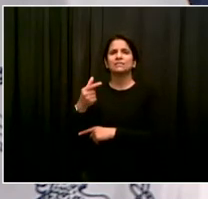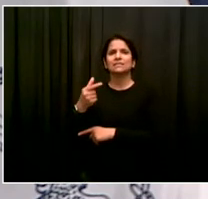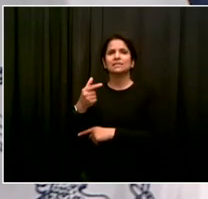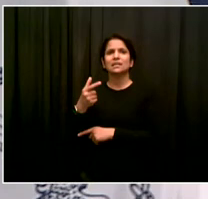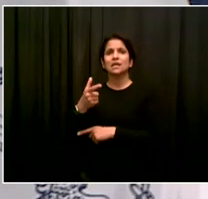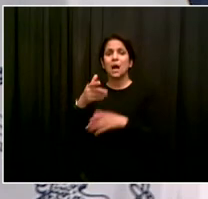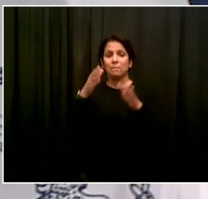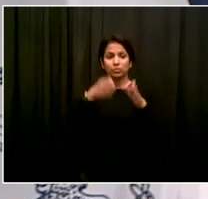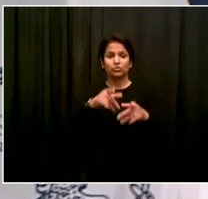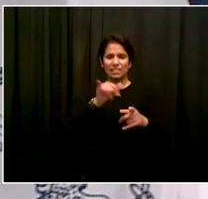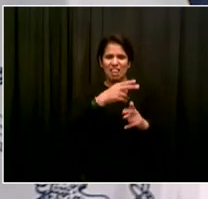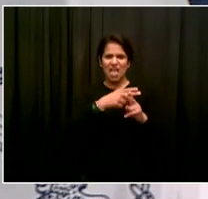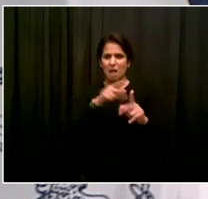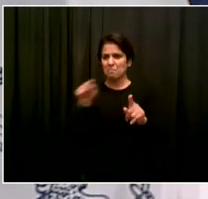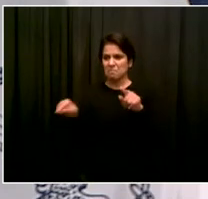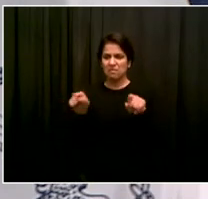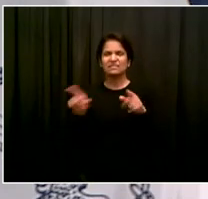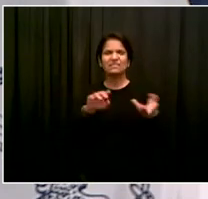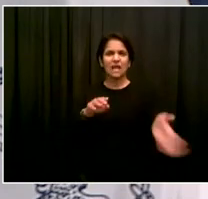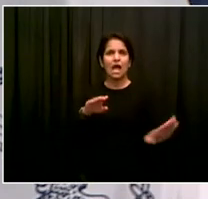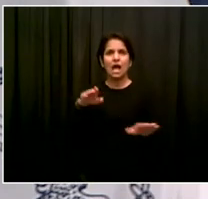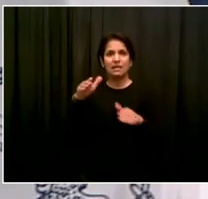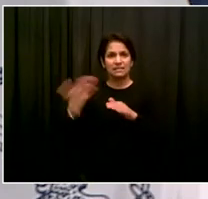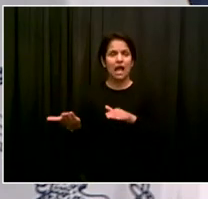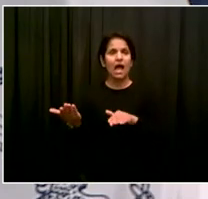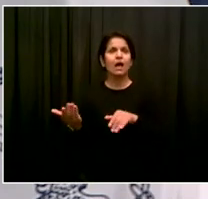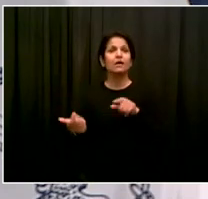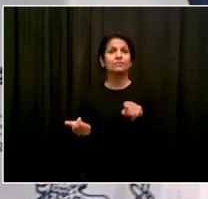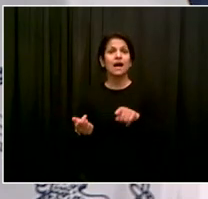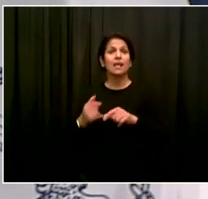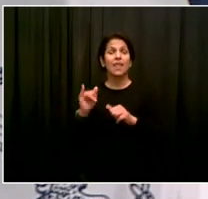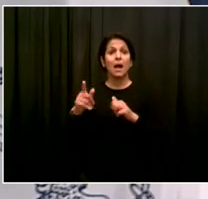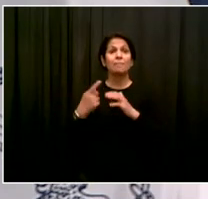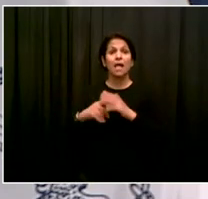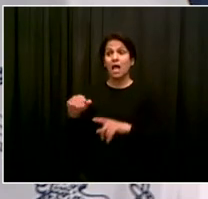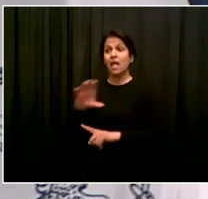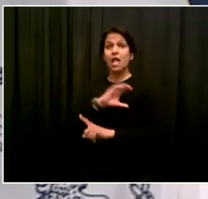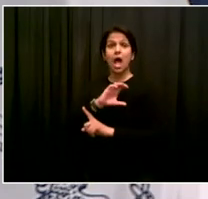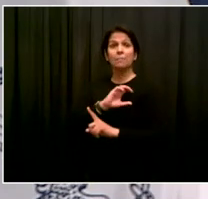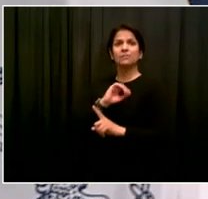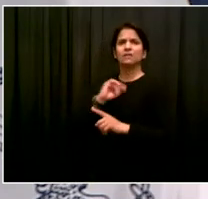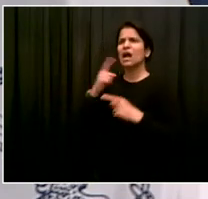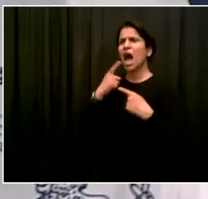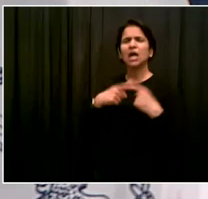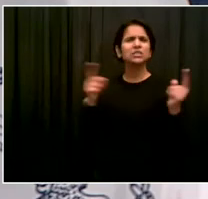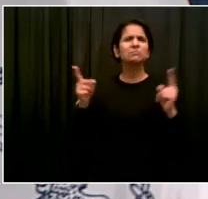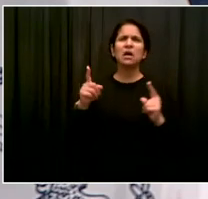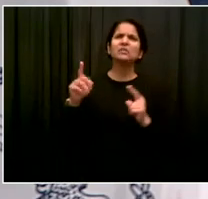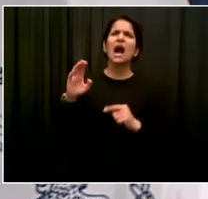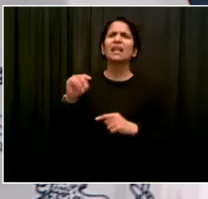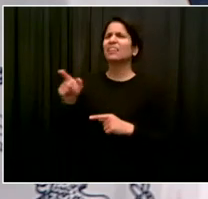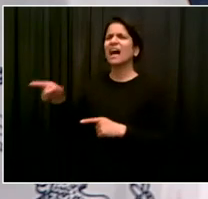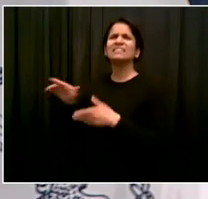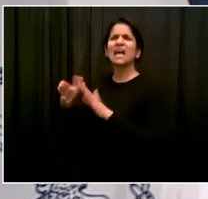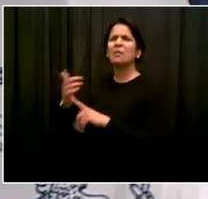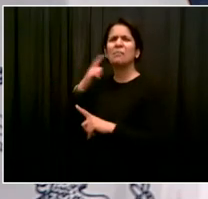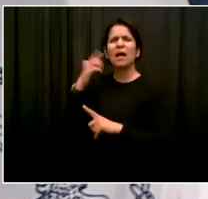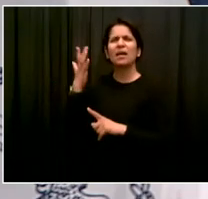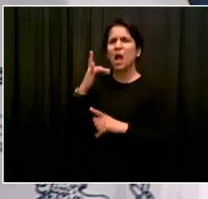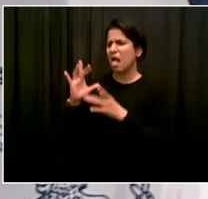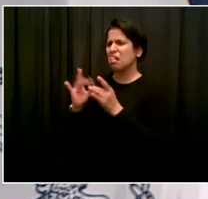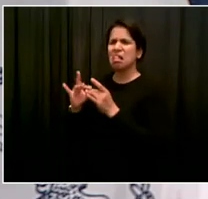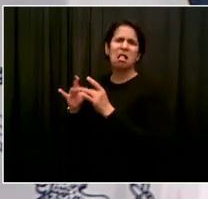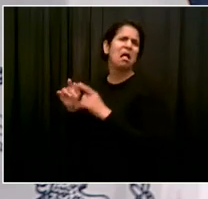circumstances that led to that person's death. I'm wondering specifically, have you seen those two videos? But more